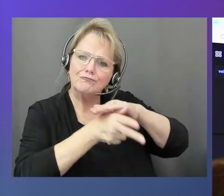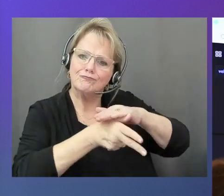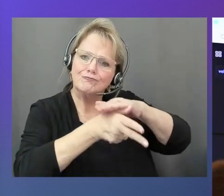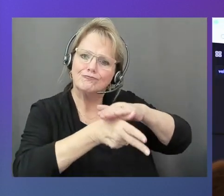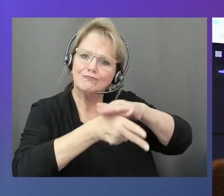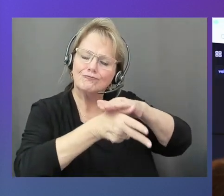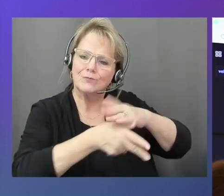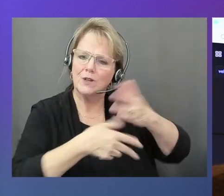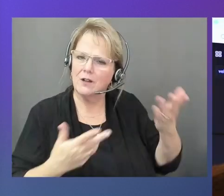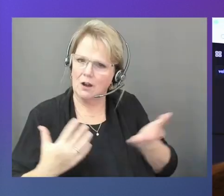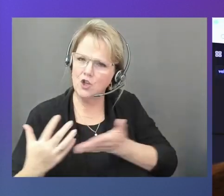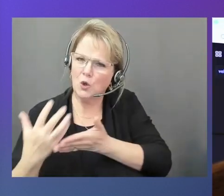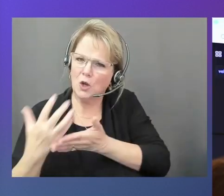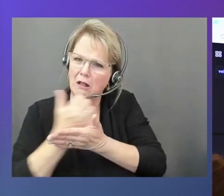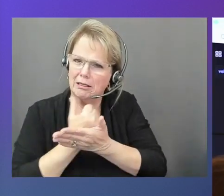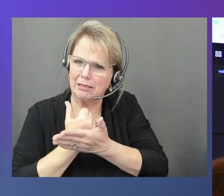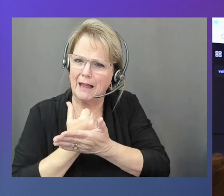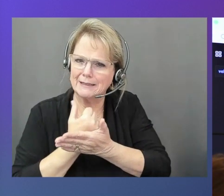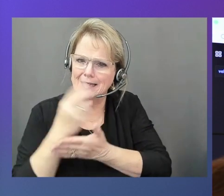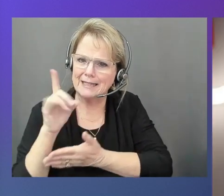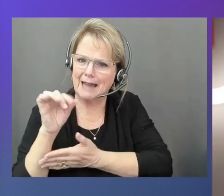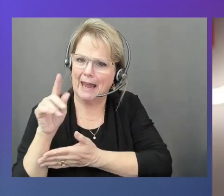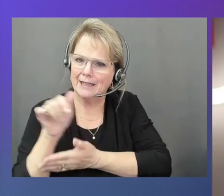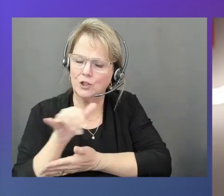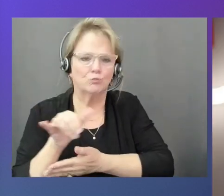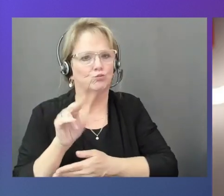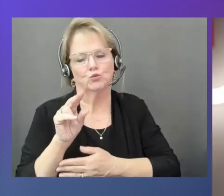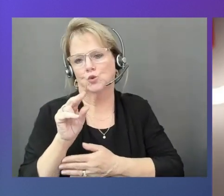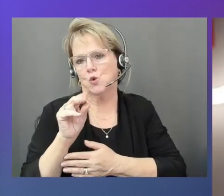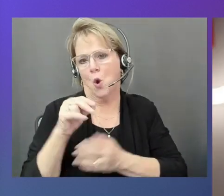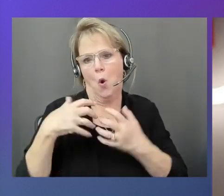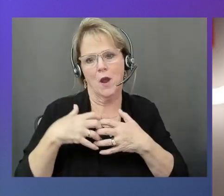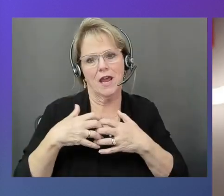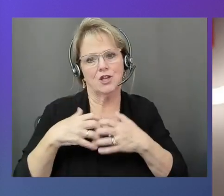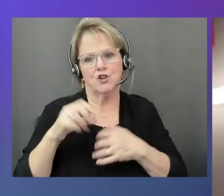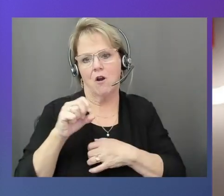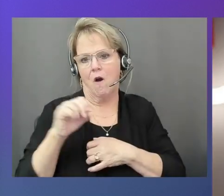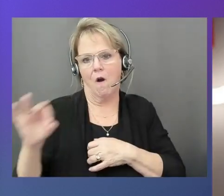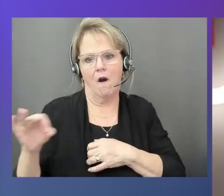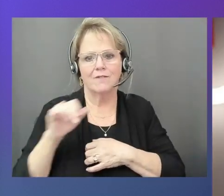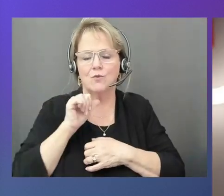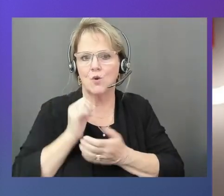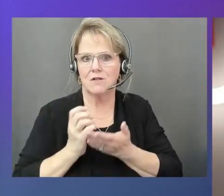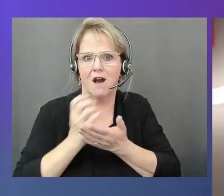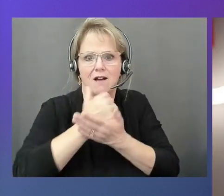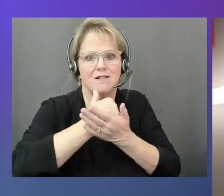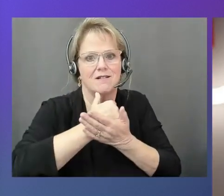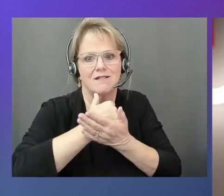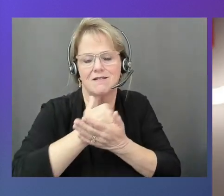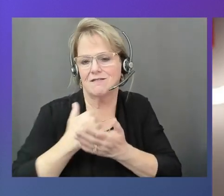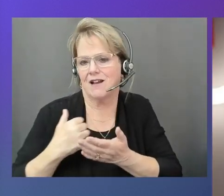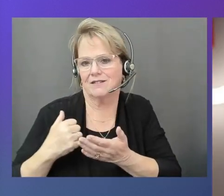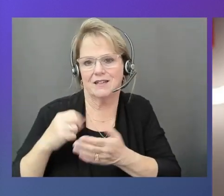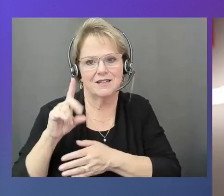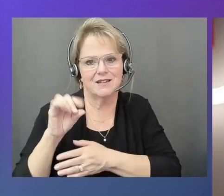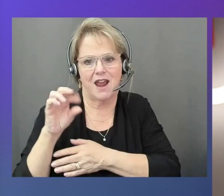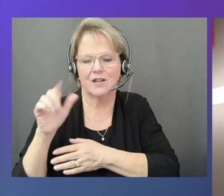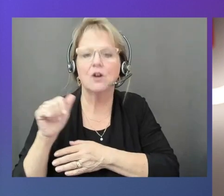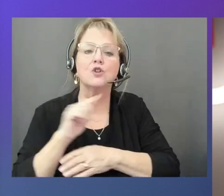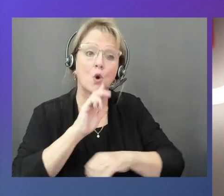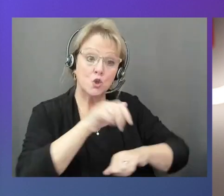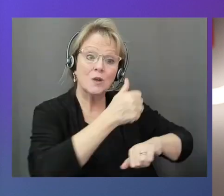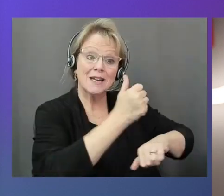No, when the engine is off, we are not collecting data. So there is some kind of, you can set up conditions, so you don't